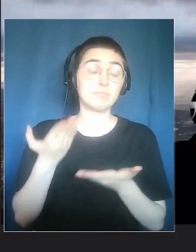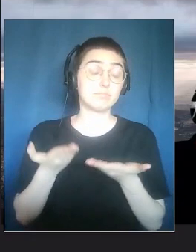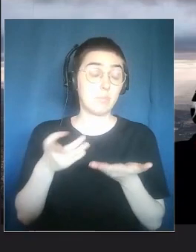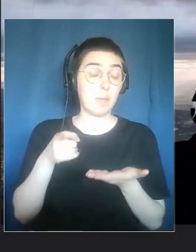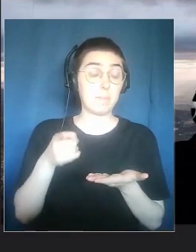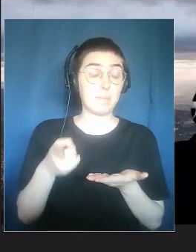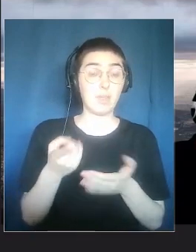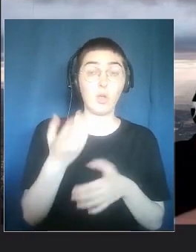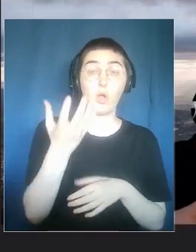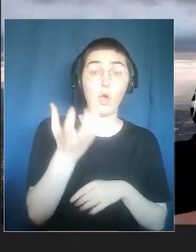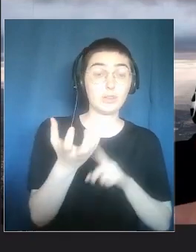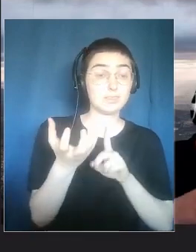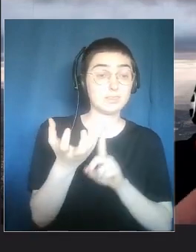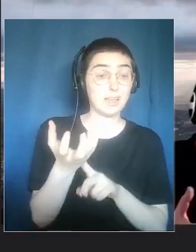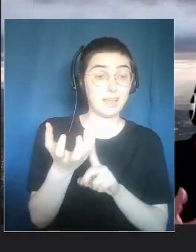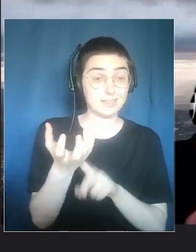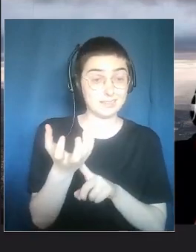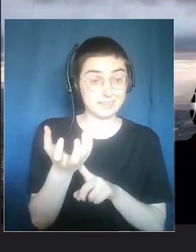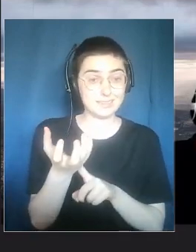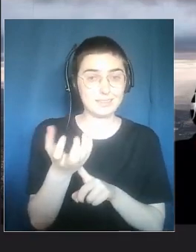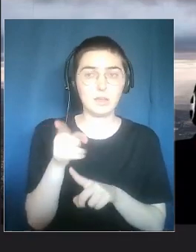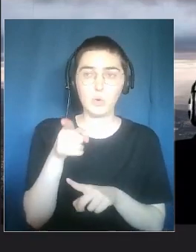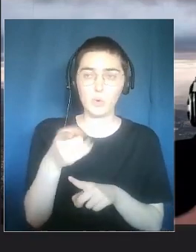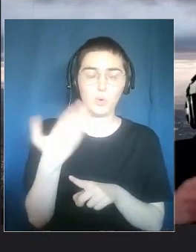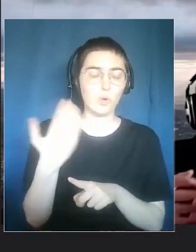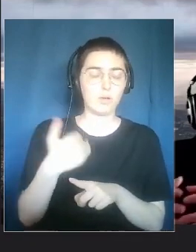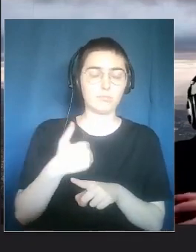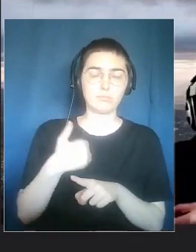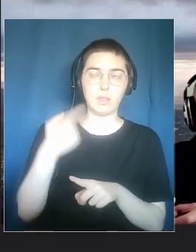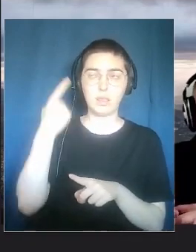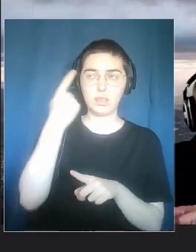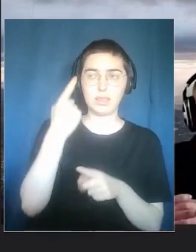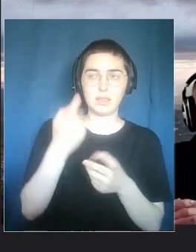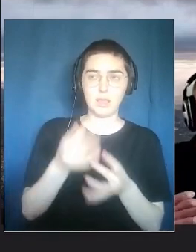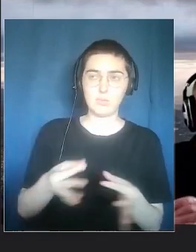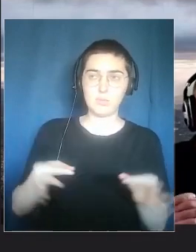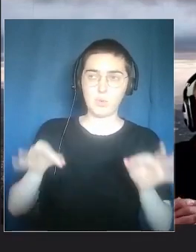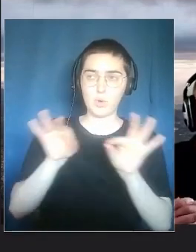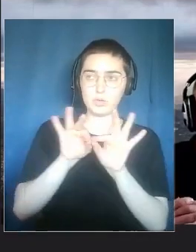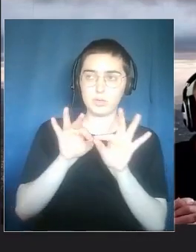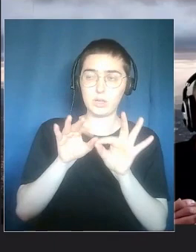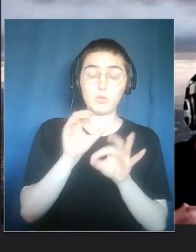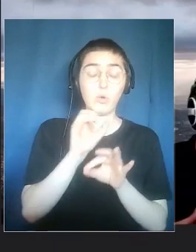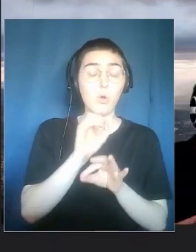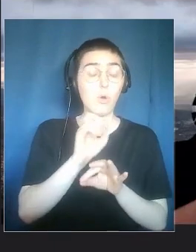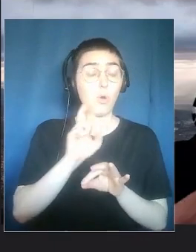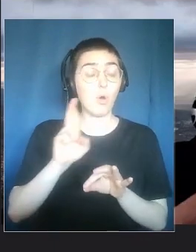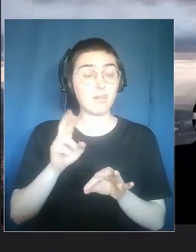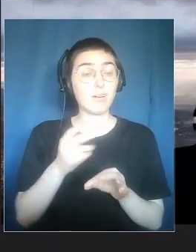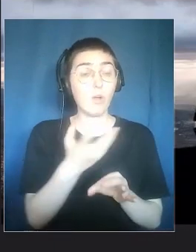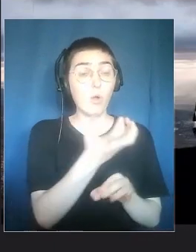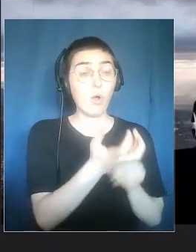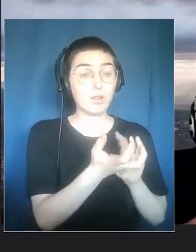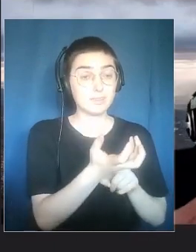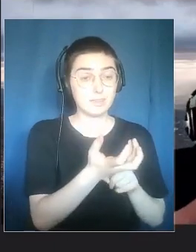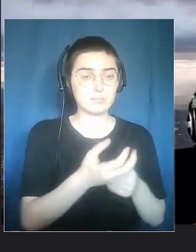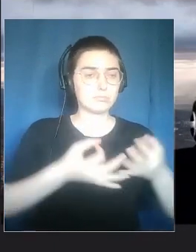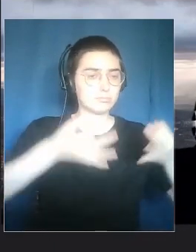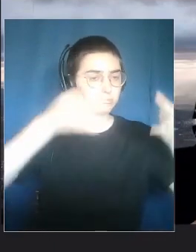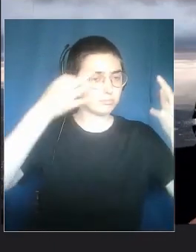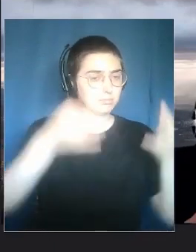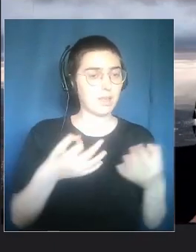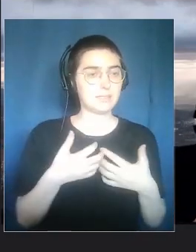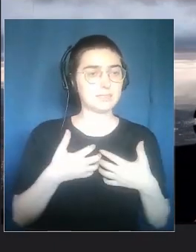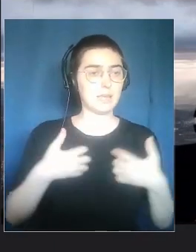give priority to a content that is theatrically